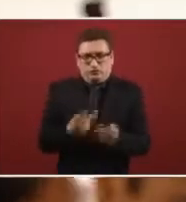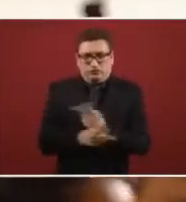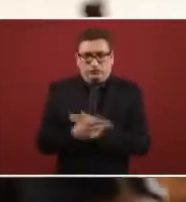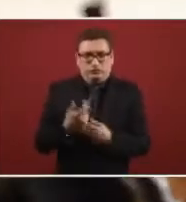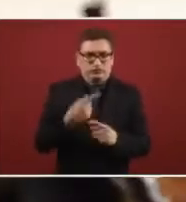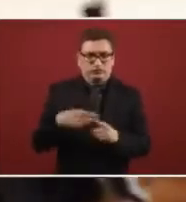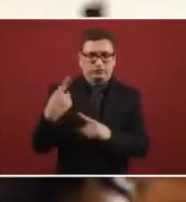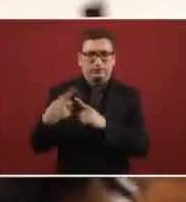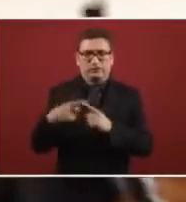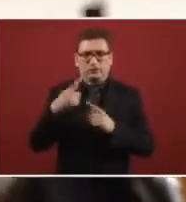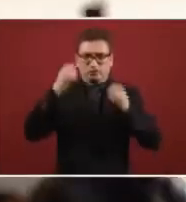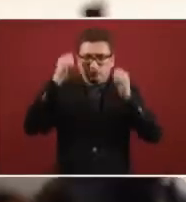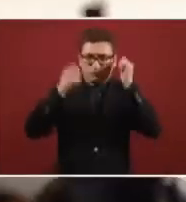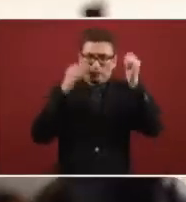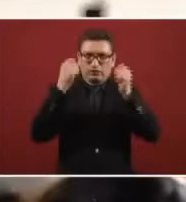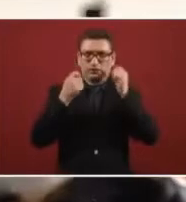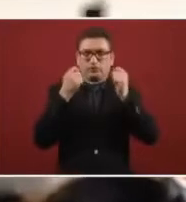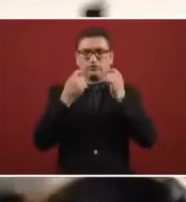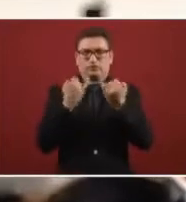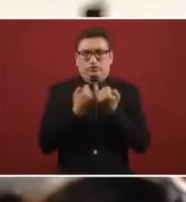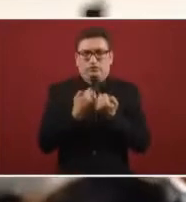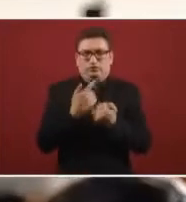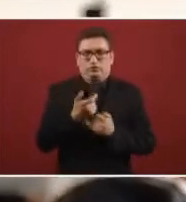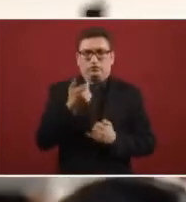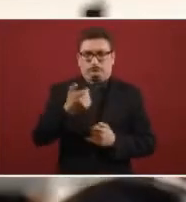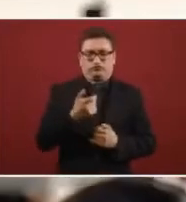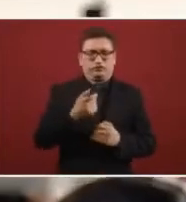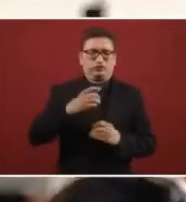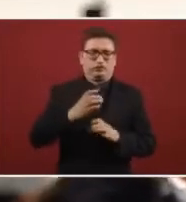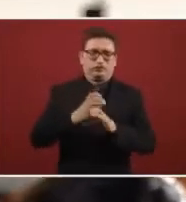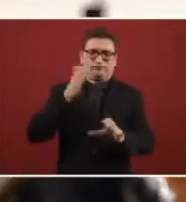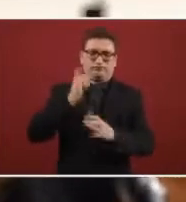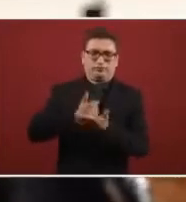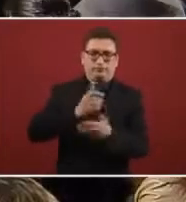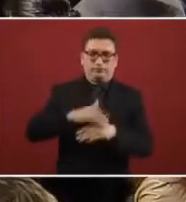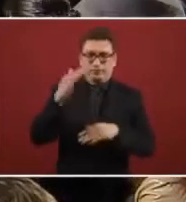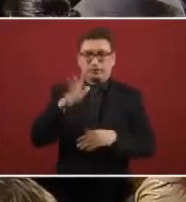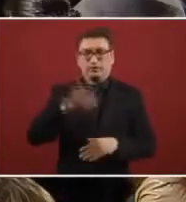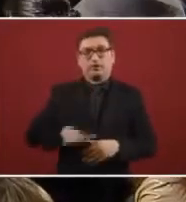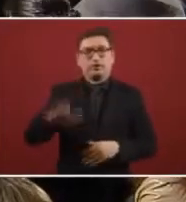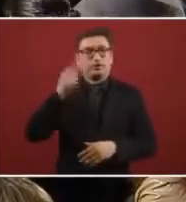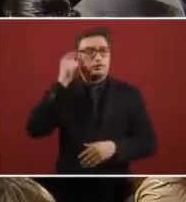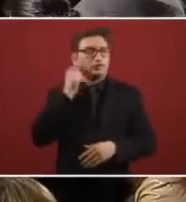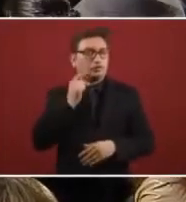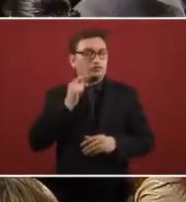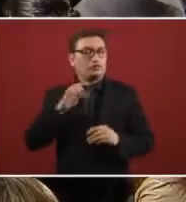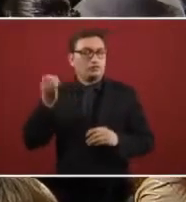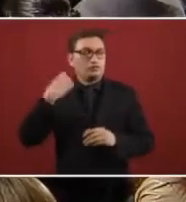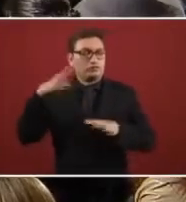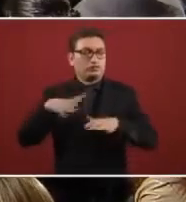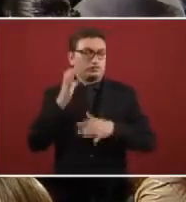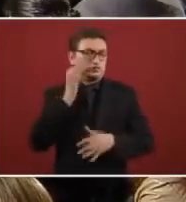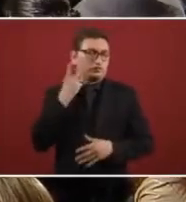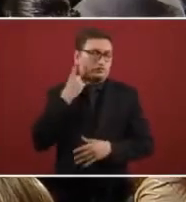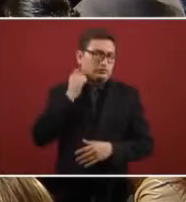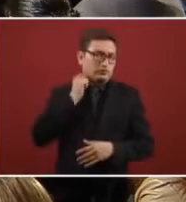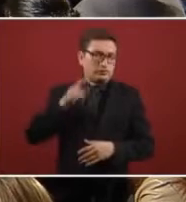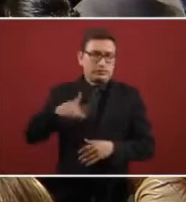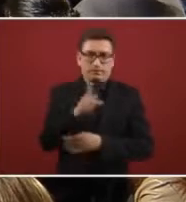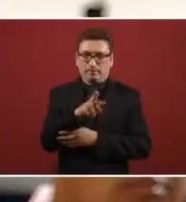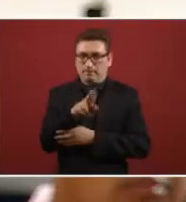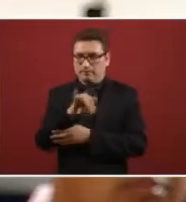for the roads, they have like toll booths.